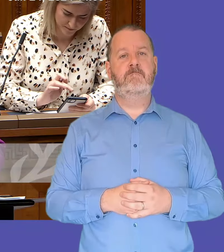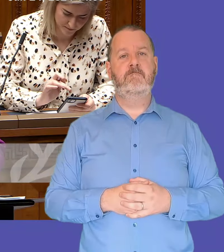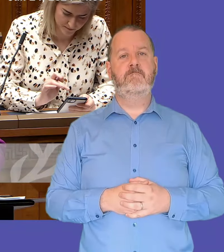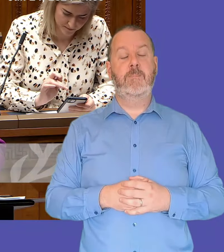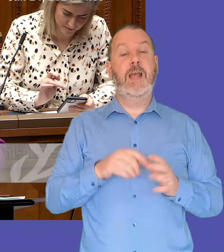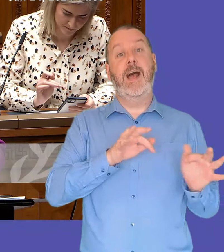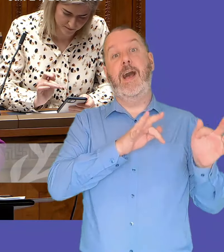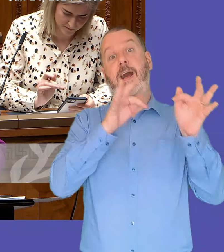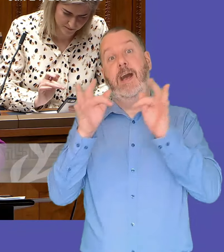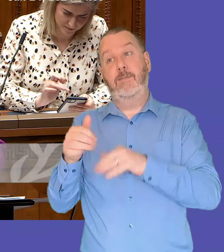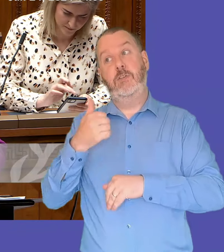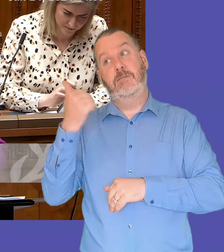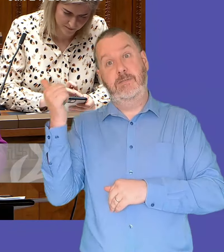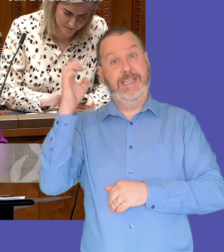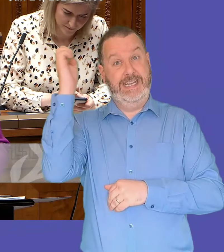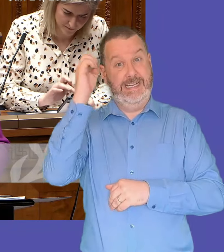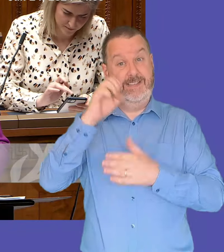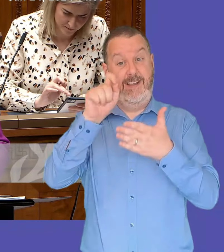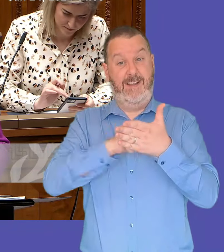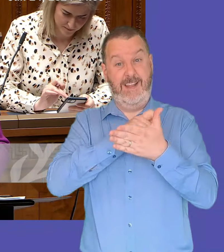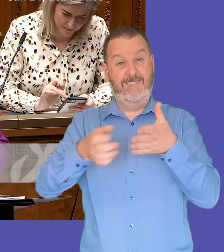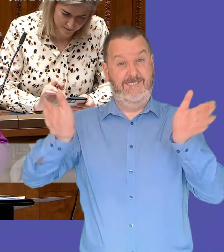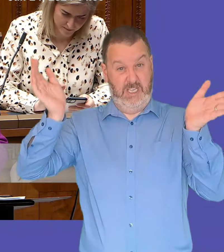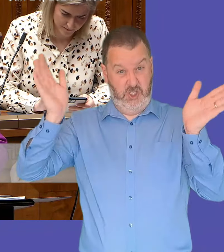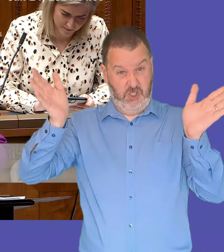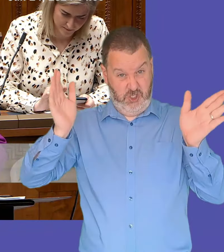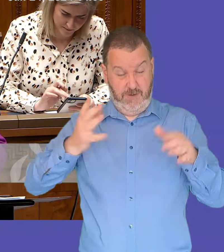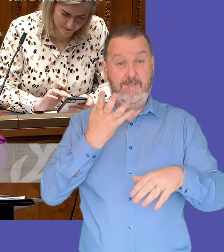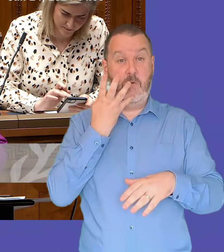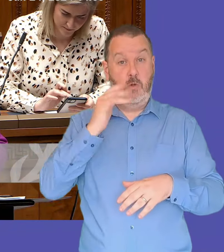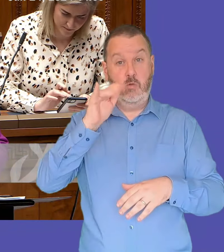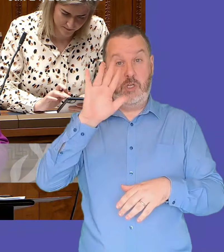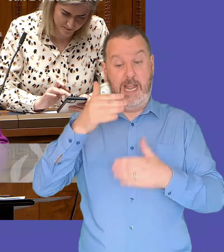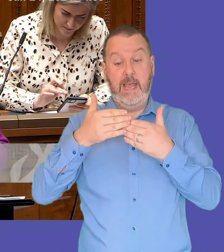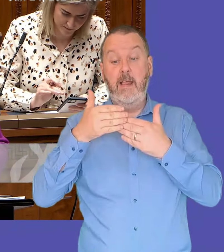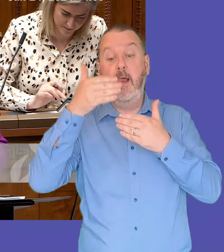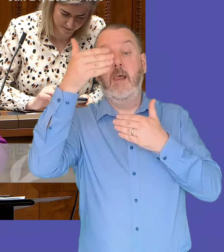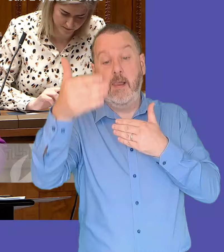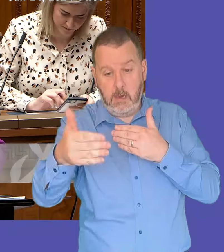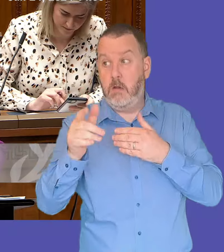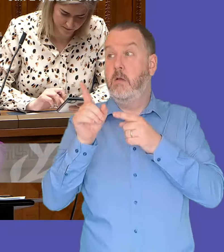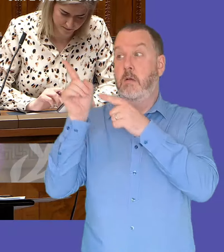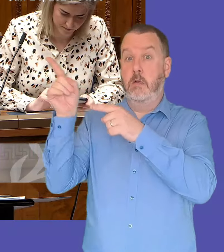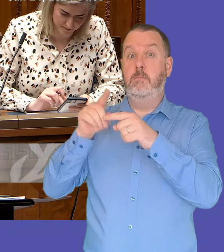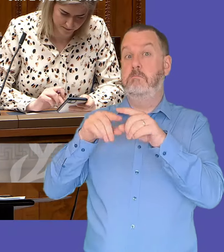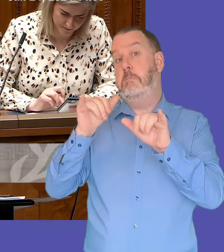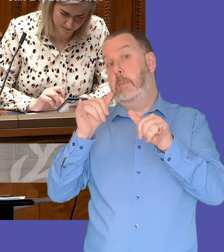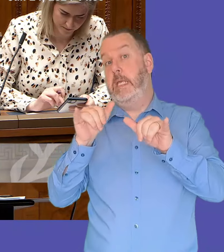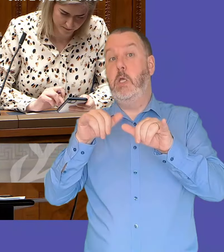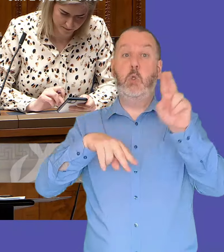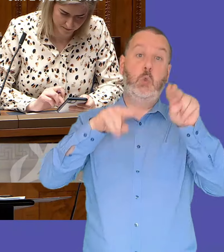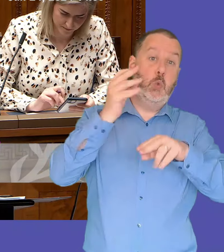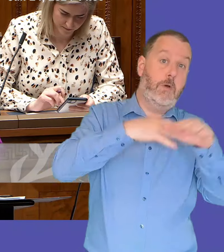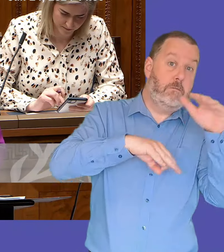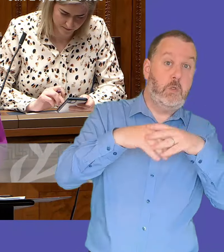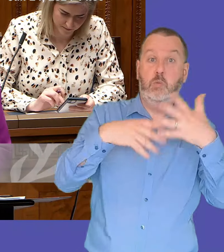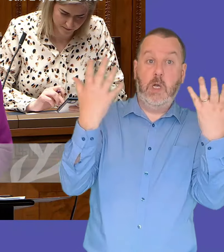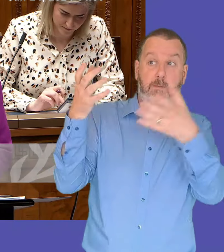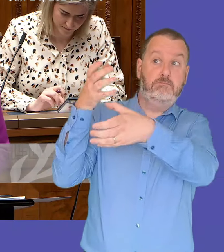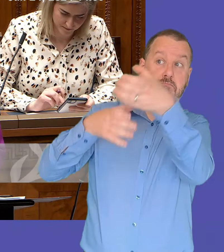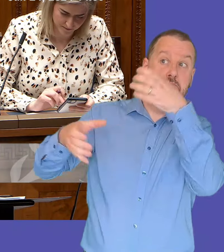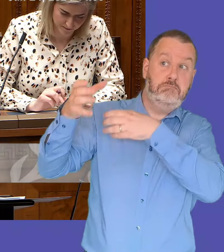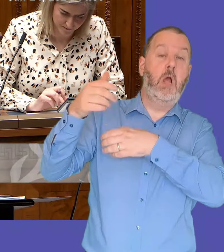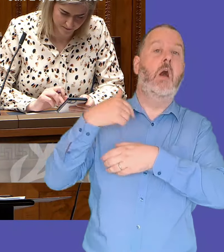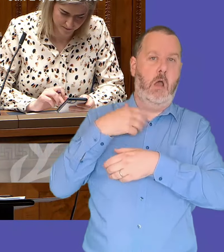get post the fourth of the fourth of july next week whoever comes out the other side whoever occupies um downing street will have me knocking at their door